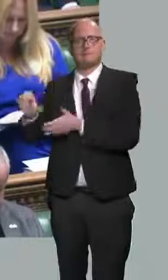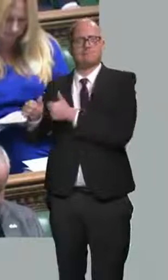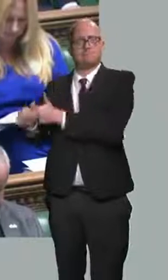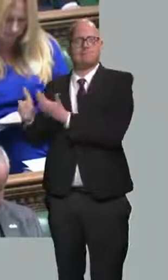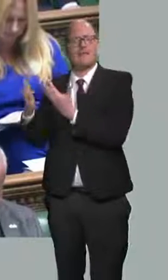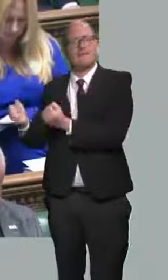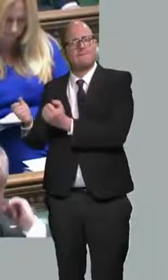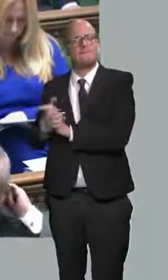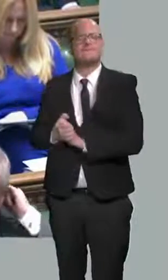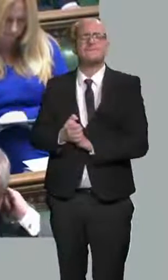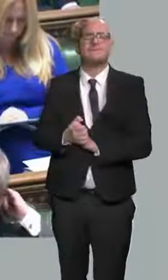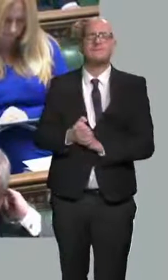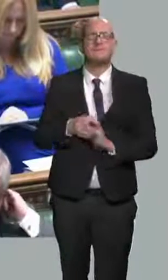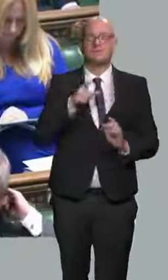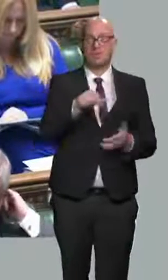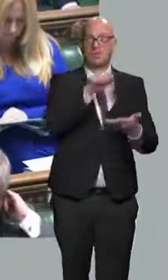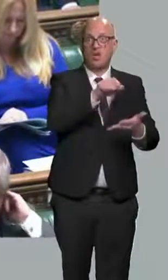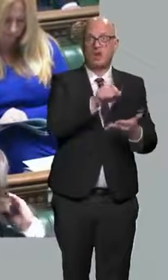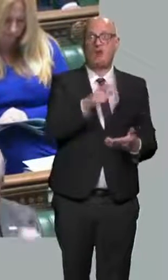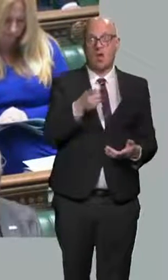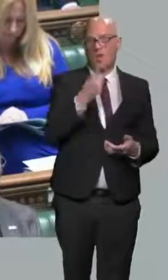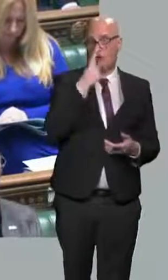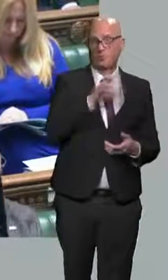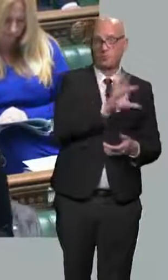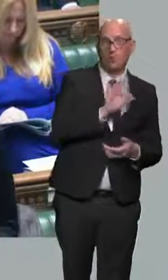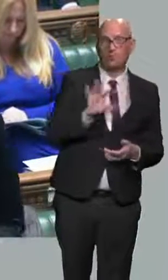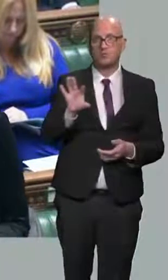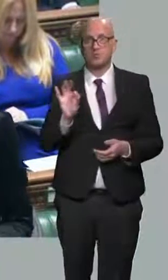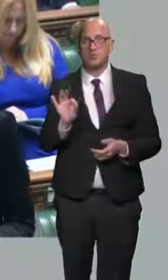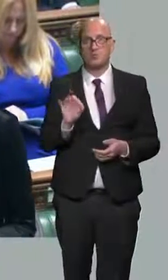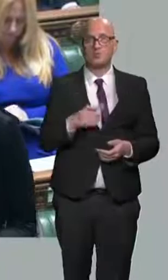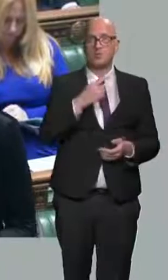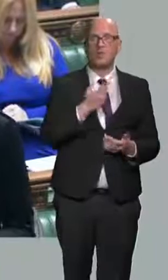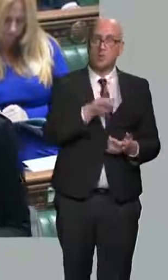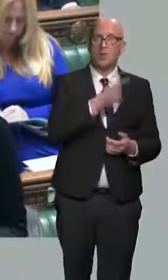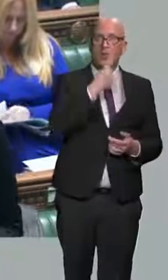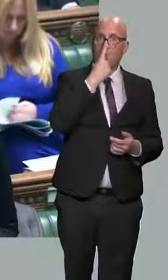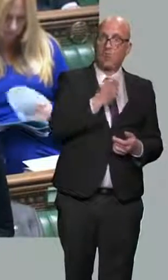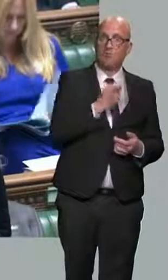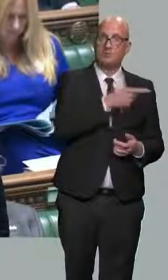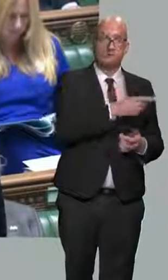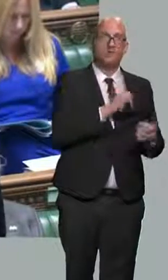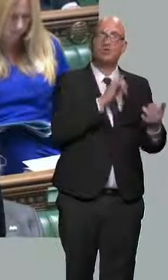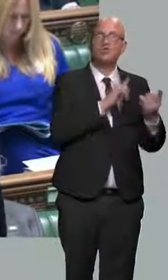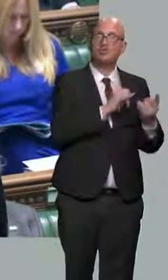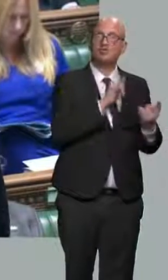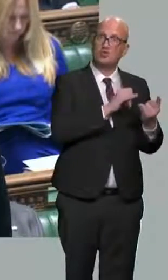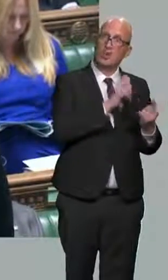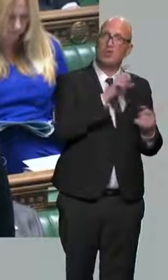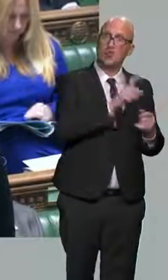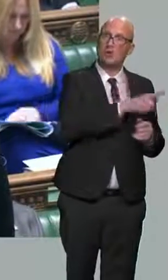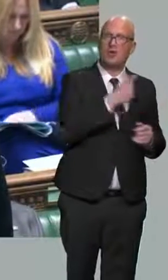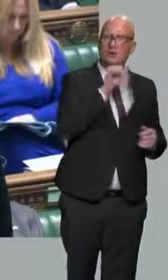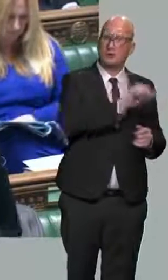Mr Speaker, this Chancellor has choices. He could have looked at windfall tax and profits, yes, to the Shadow Chancellor, Oil and Gas, but also